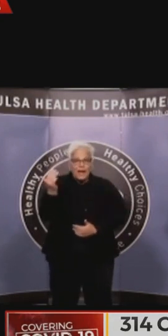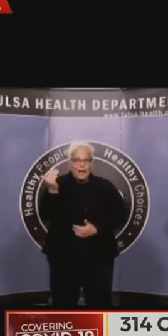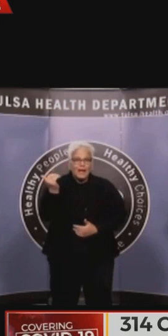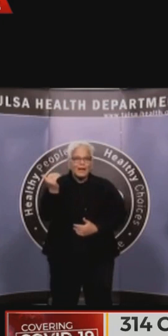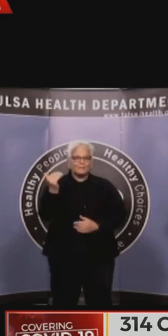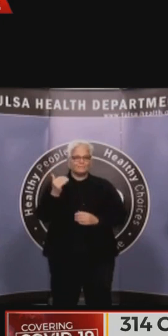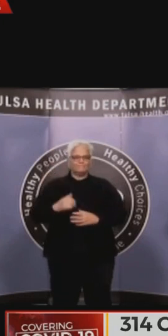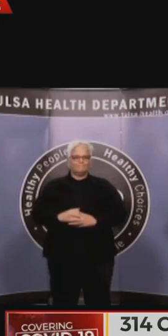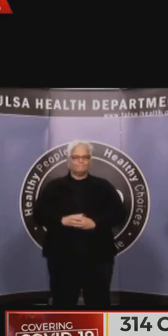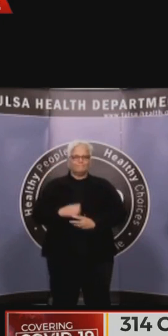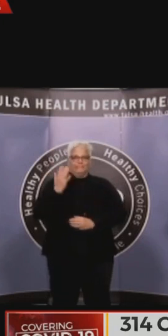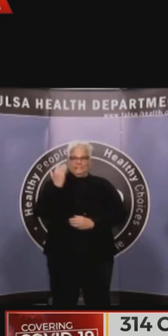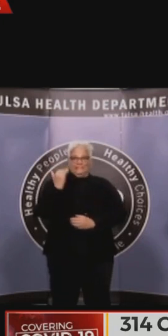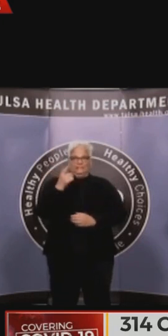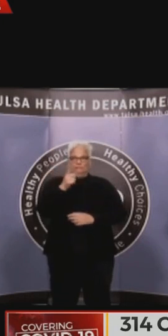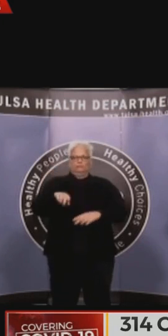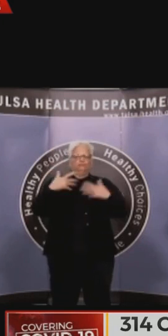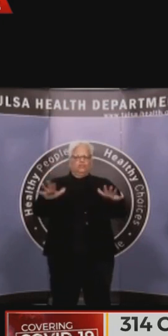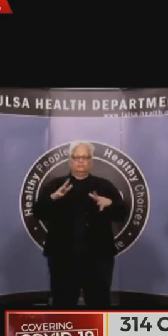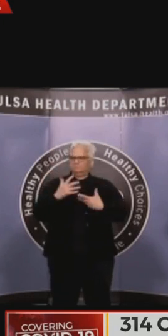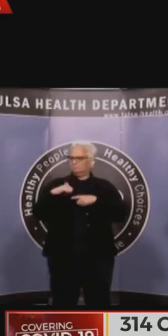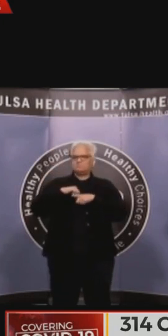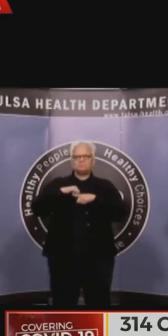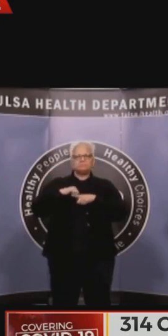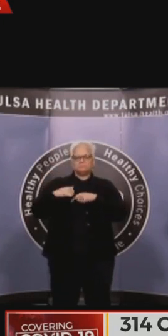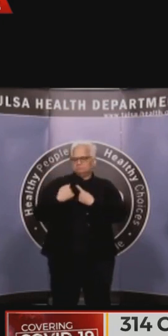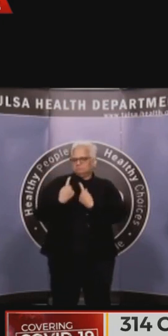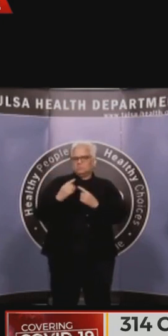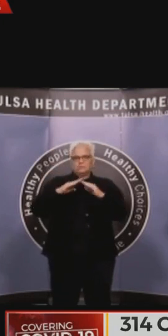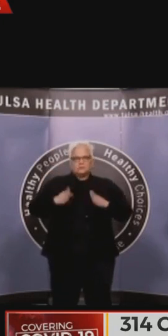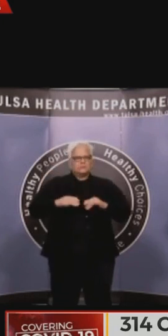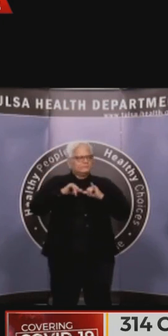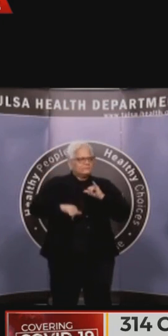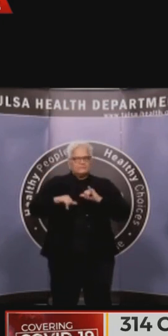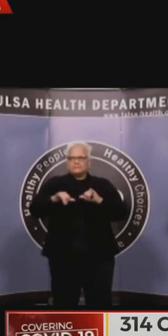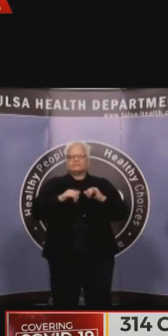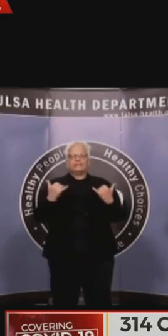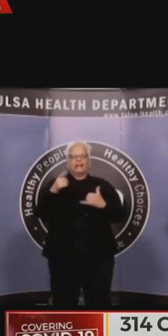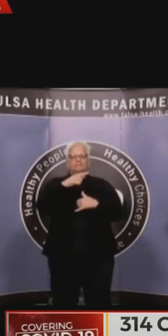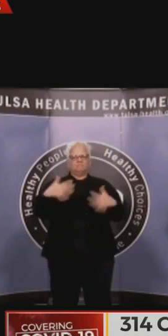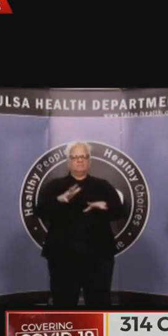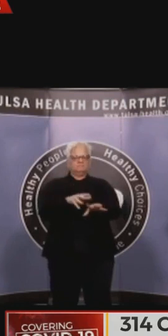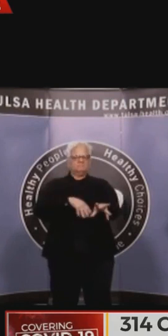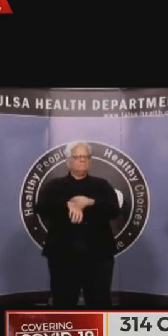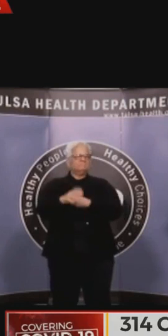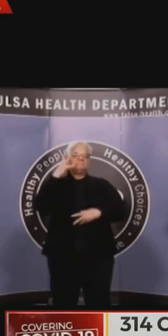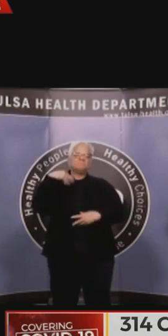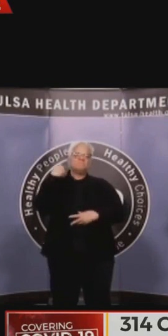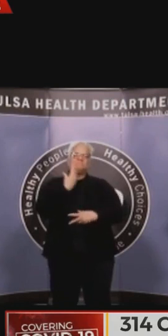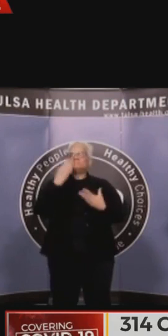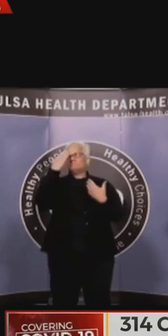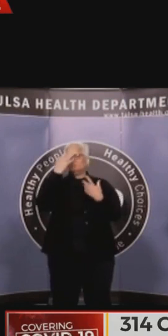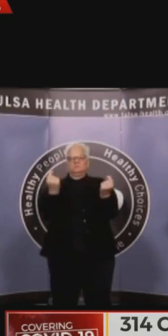just talked about, we expect the peak contagion rate in Tulsa to hit early next